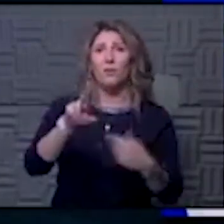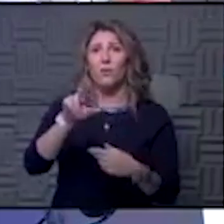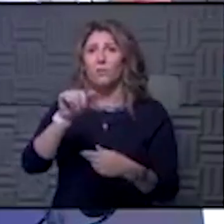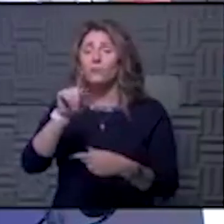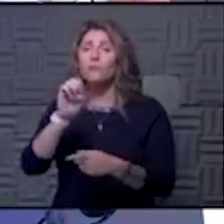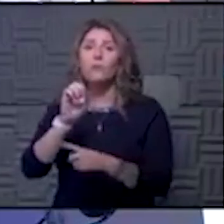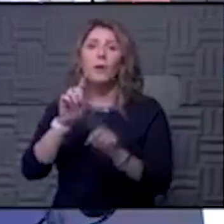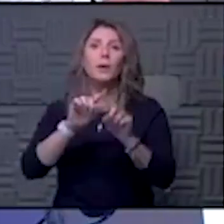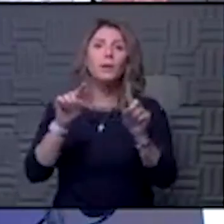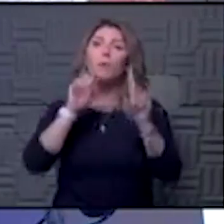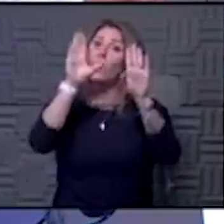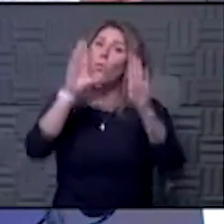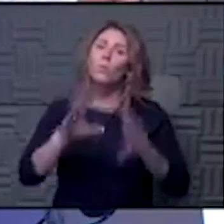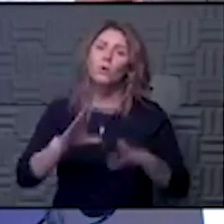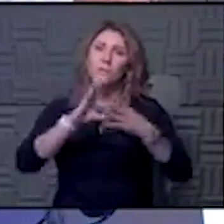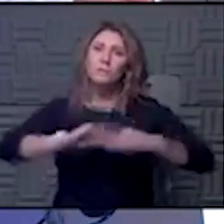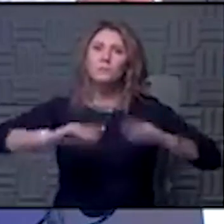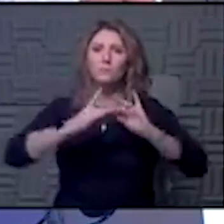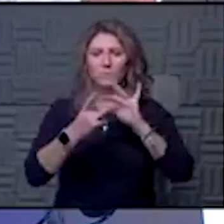great story on vaccines, right?